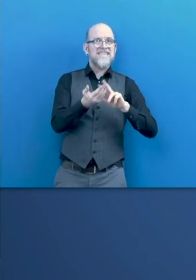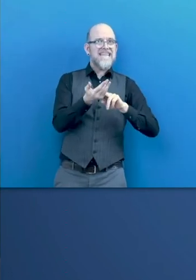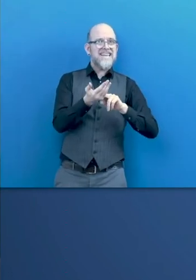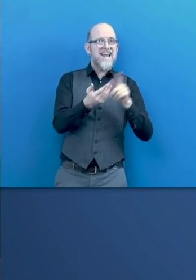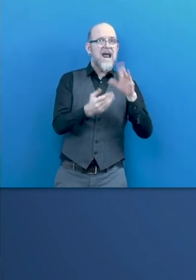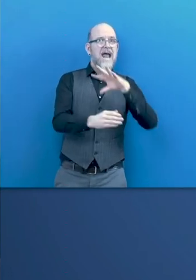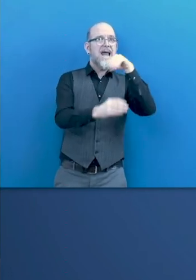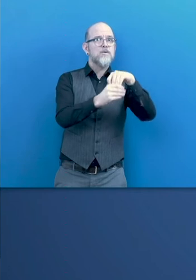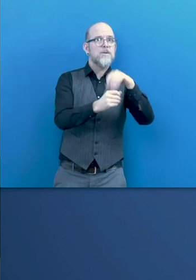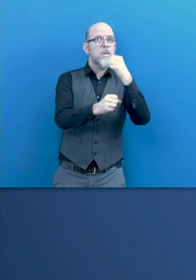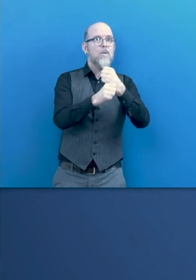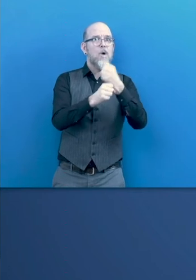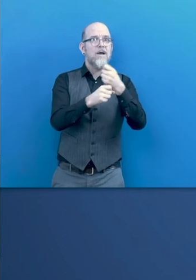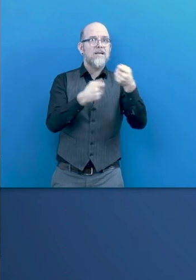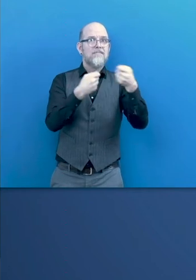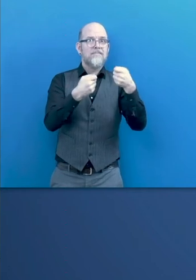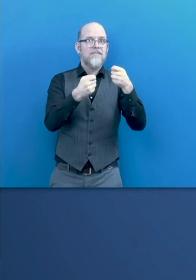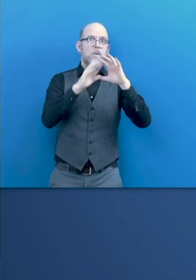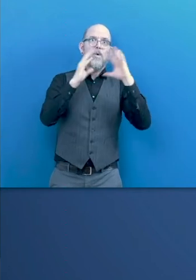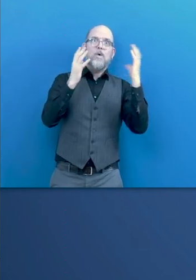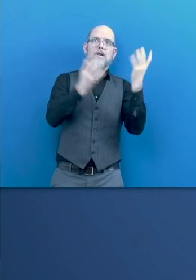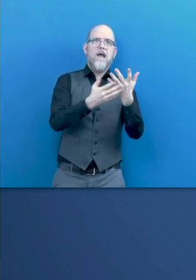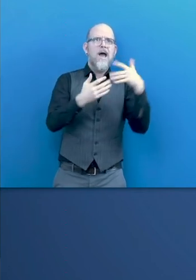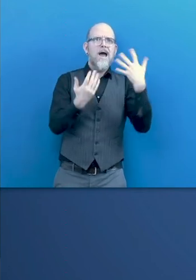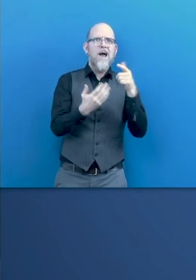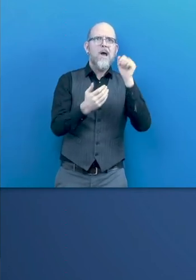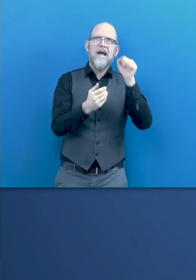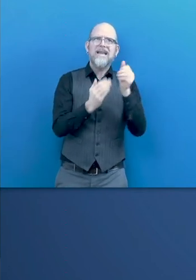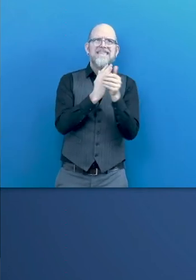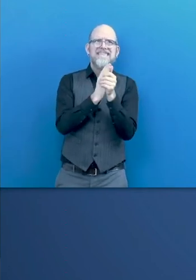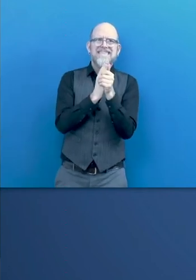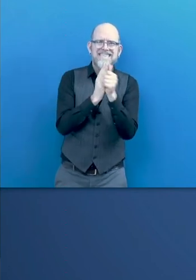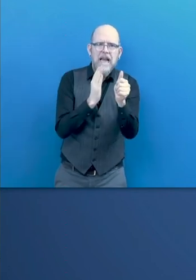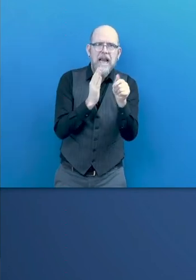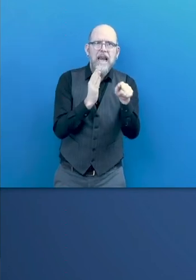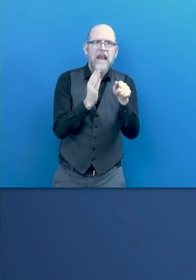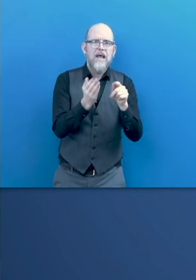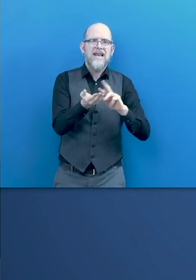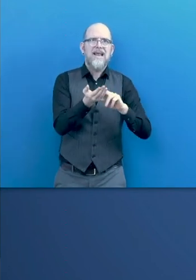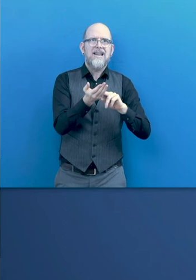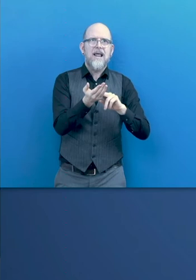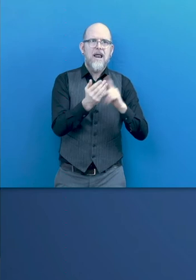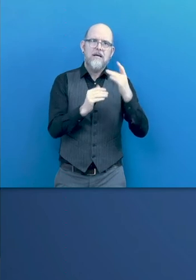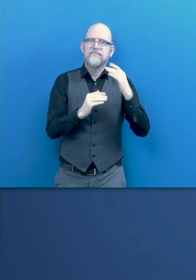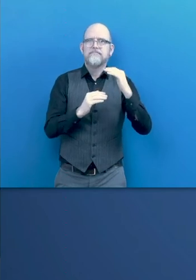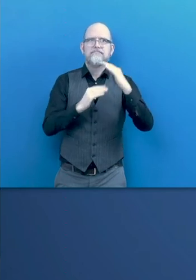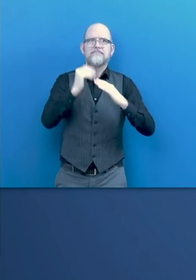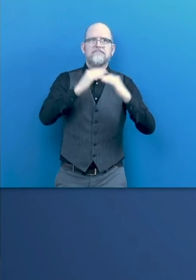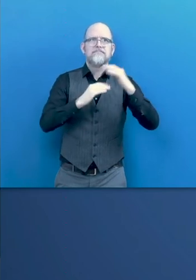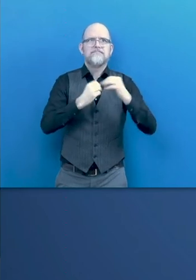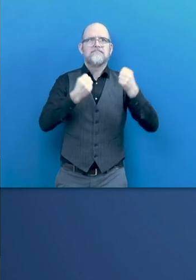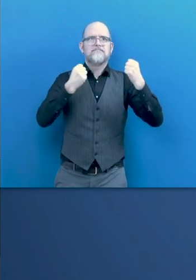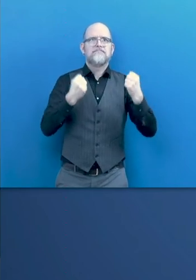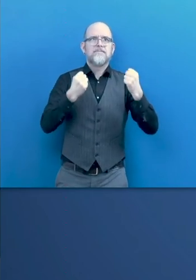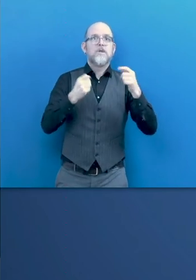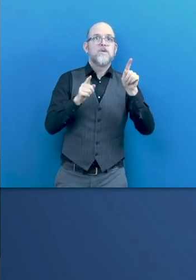promote digital skills and digital employment for people with disabilities while ensuring accessibility. If